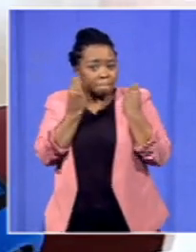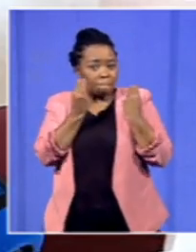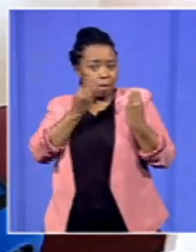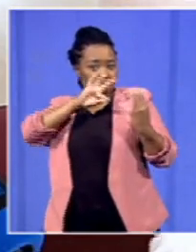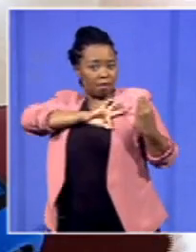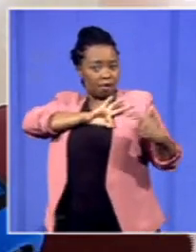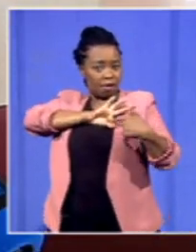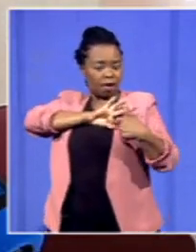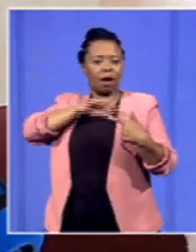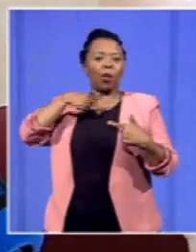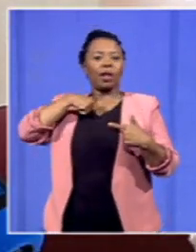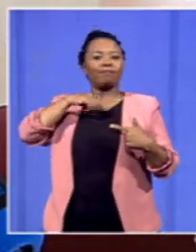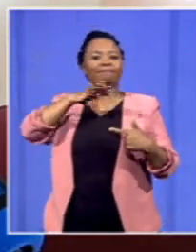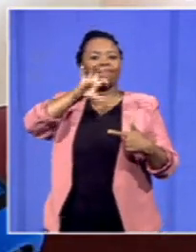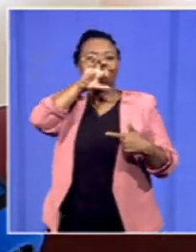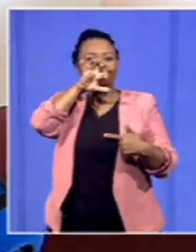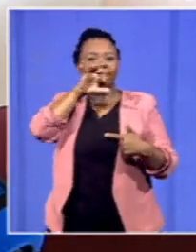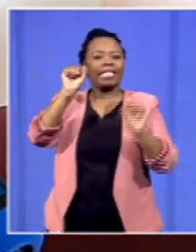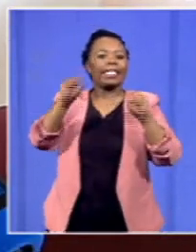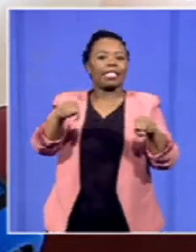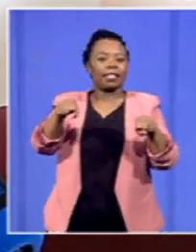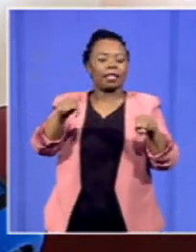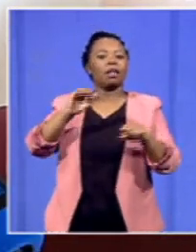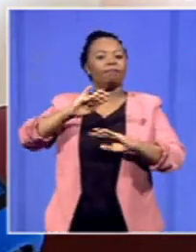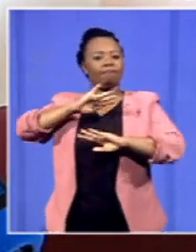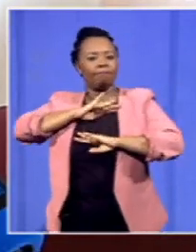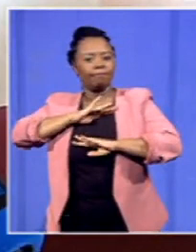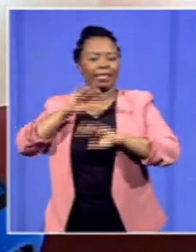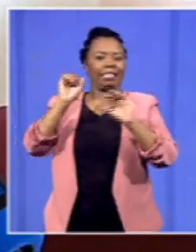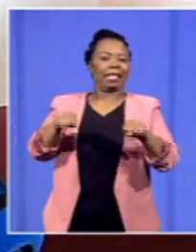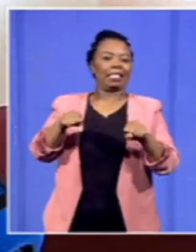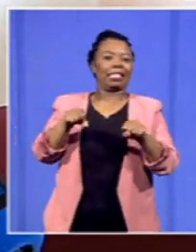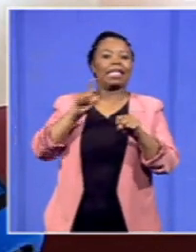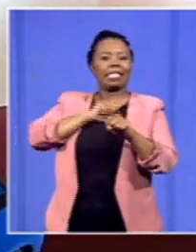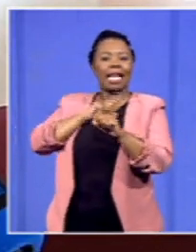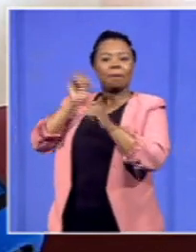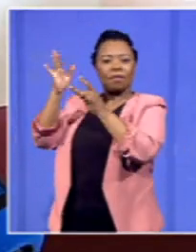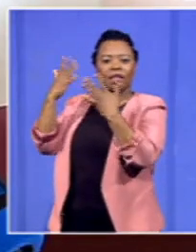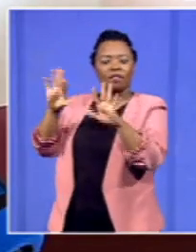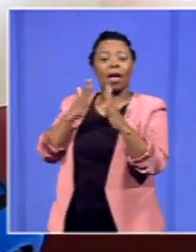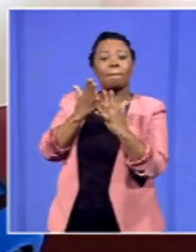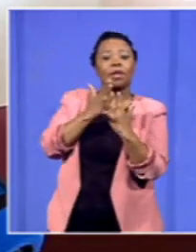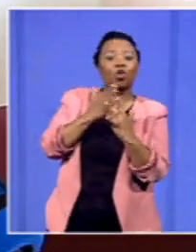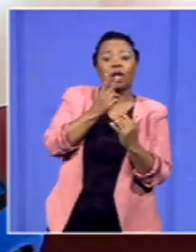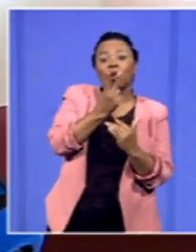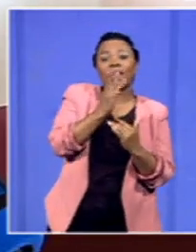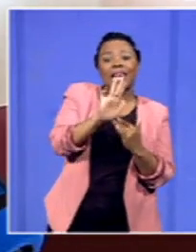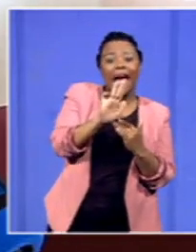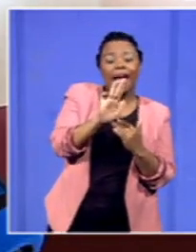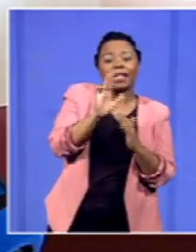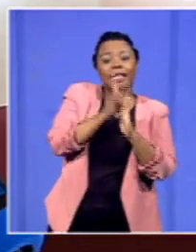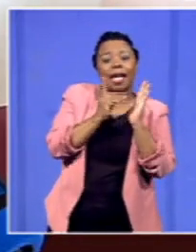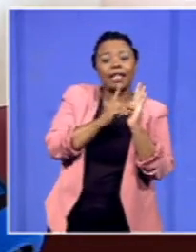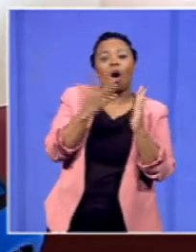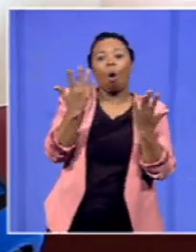accounts. And we've also indicated to them that between the 29th and yesterday, if they could achieve ensuring